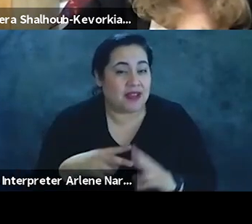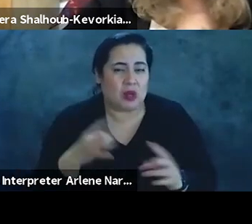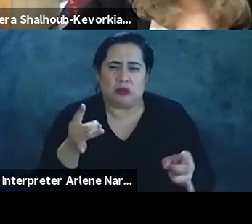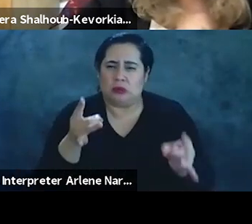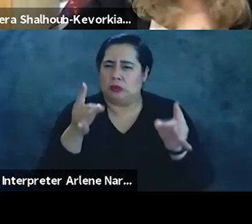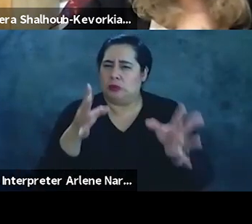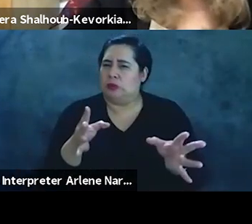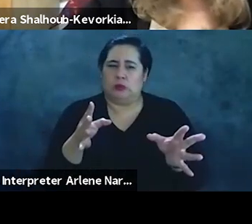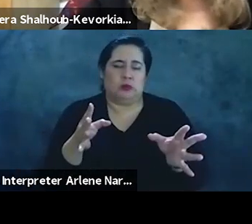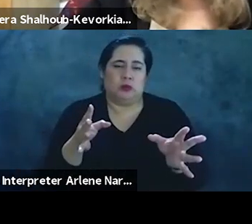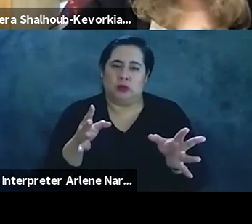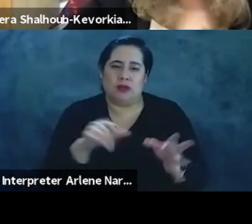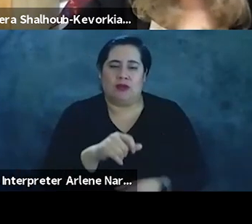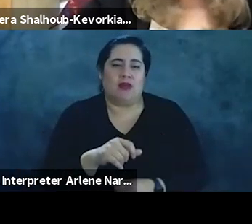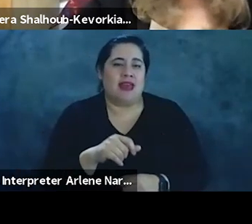transfer